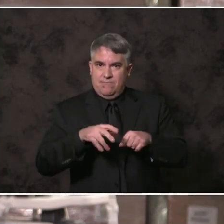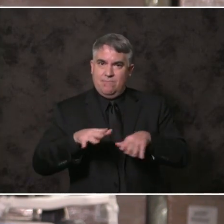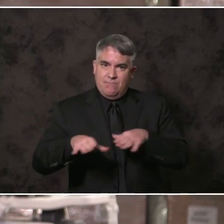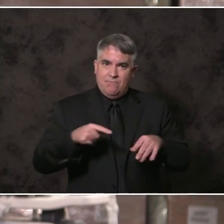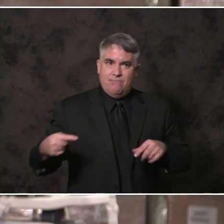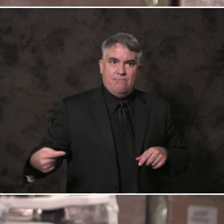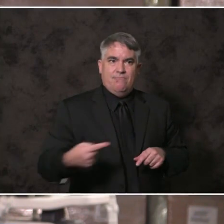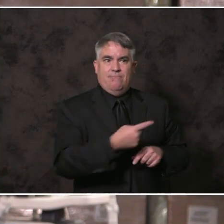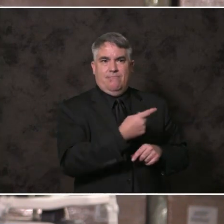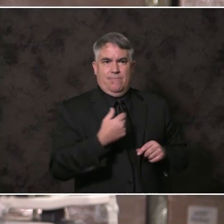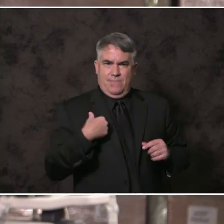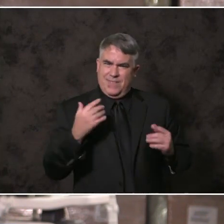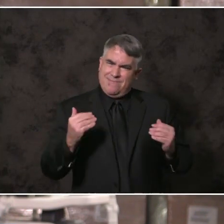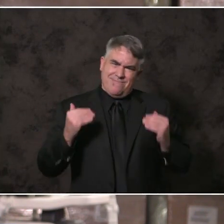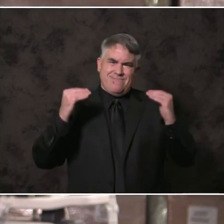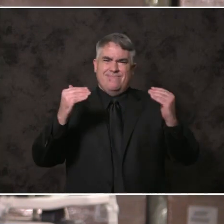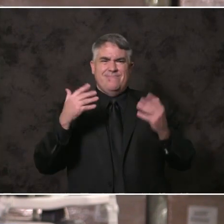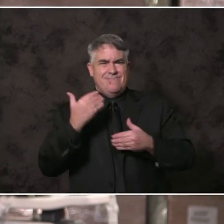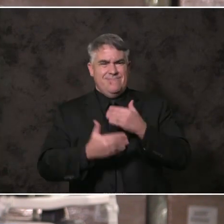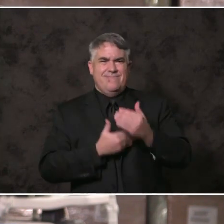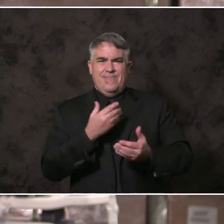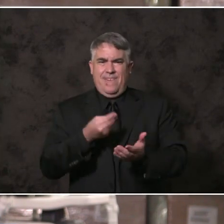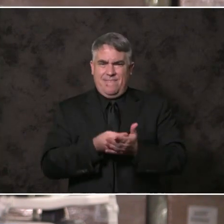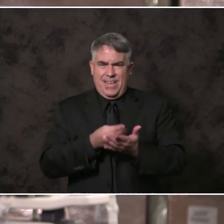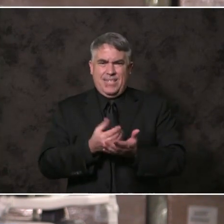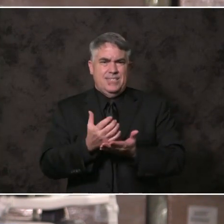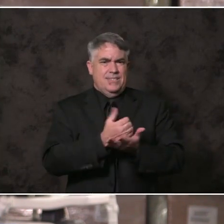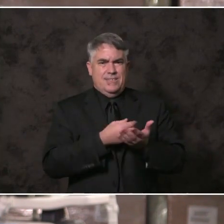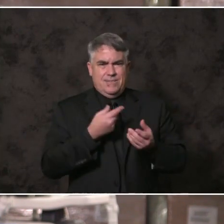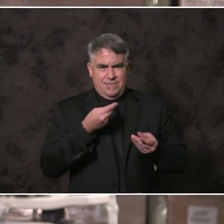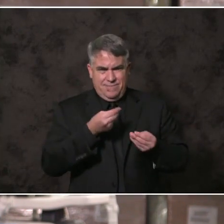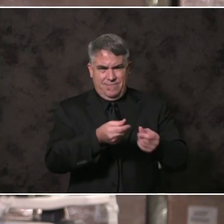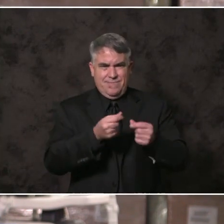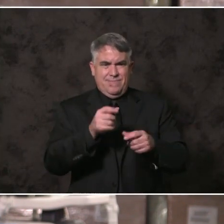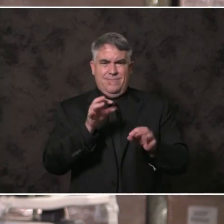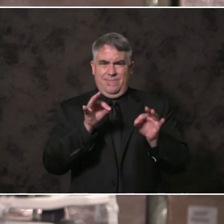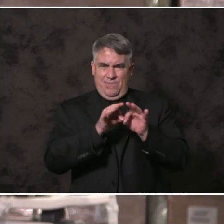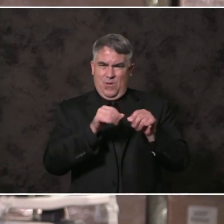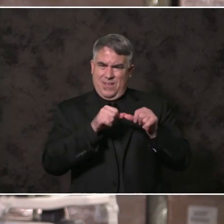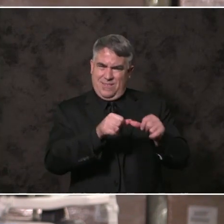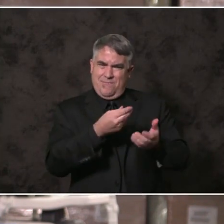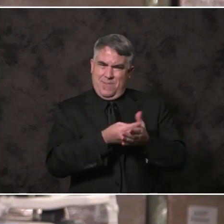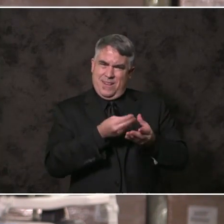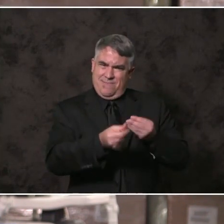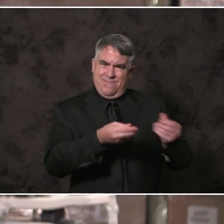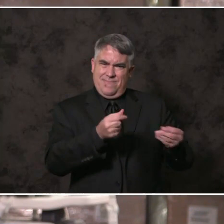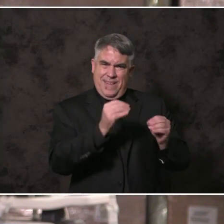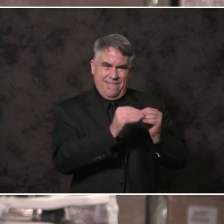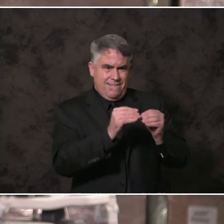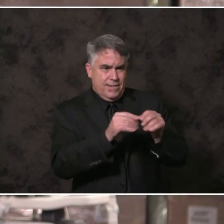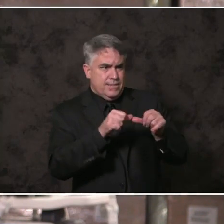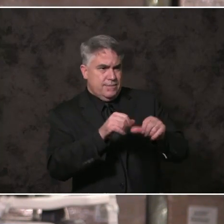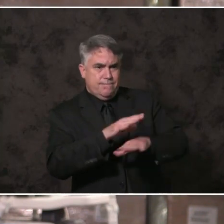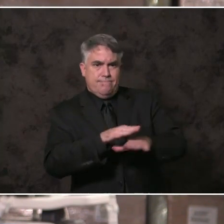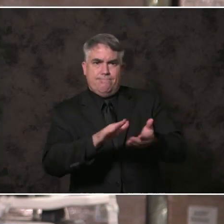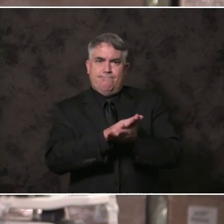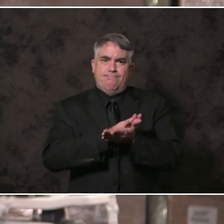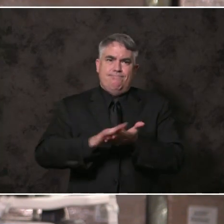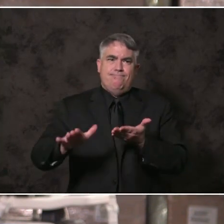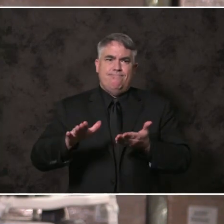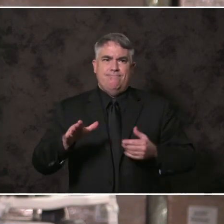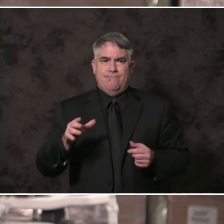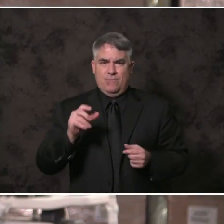financing district to permanently fund the development and maintenance of this system of trails. Together